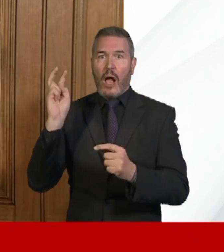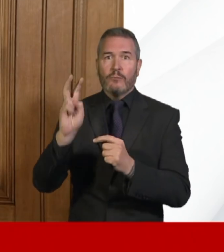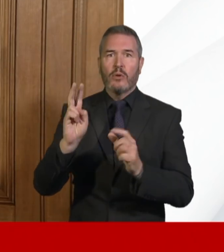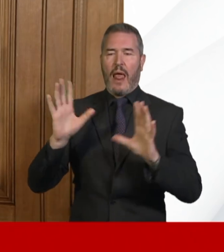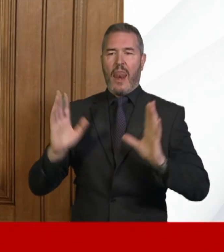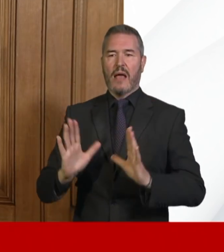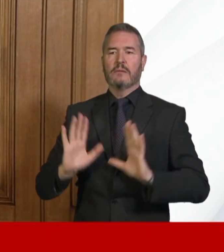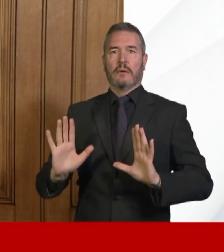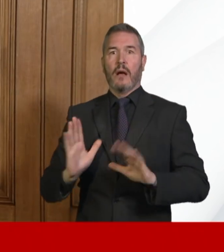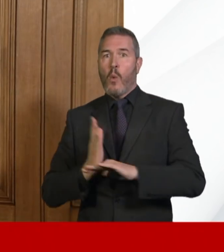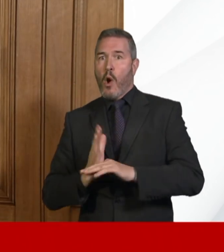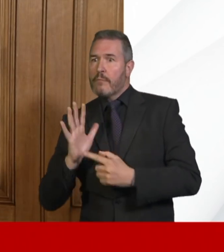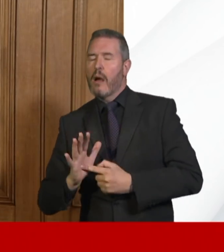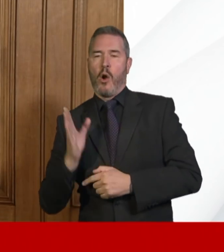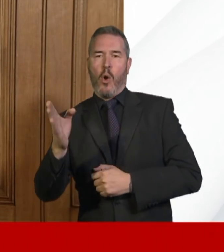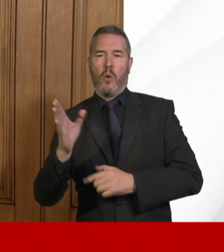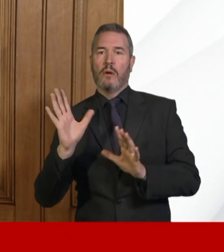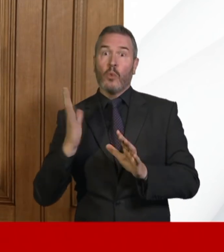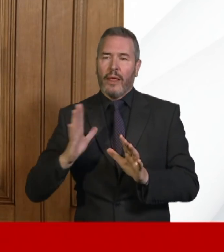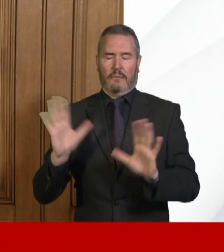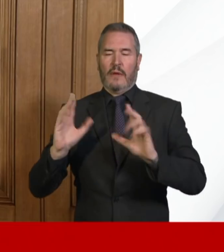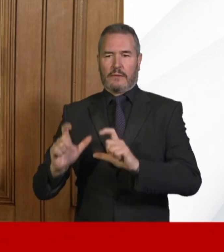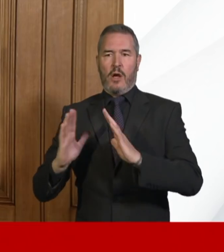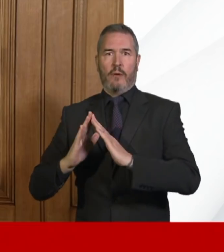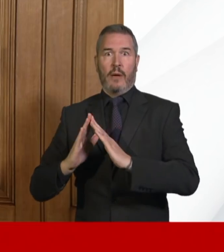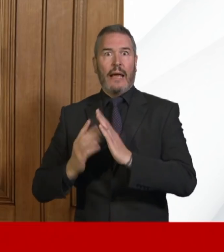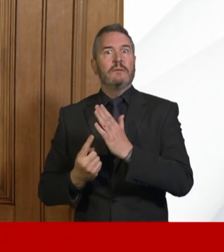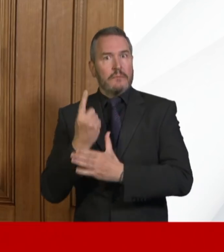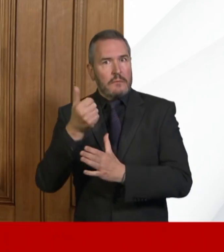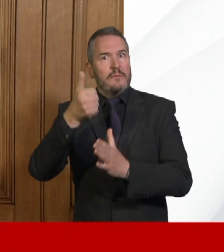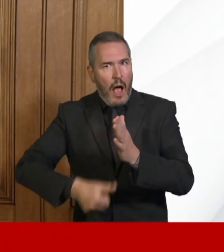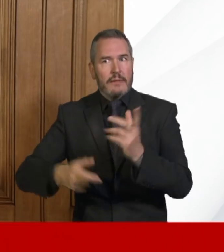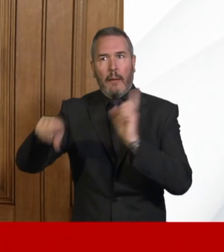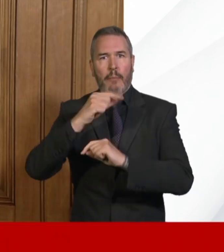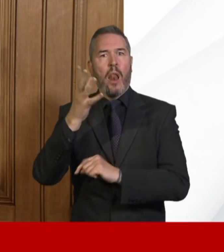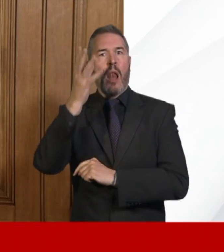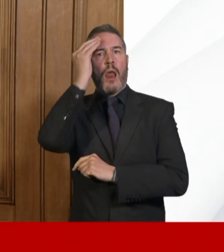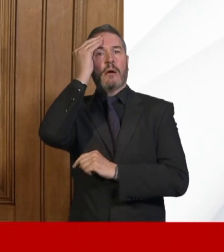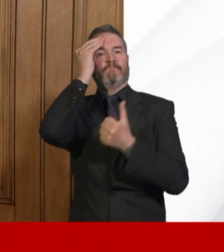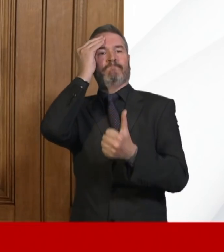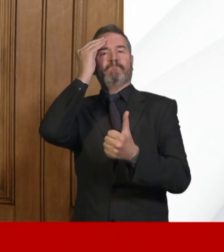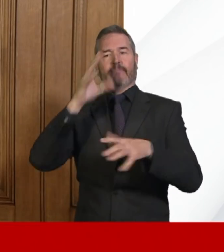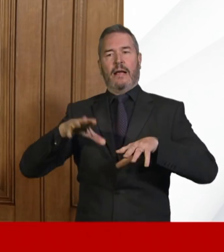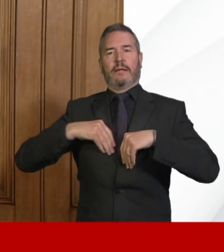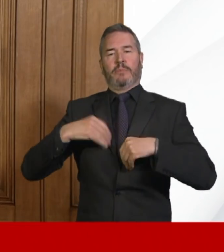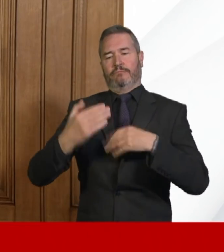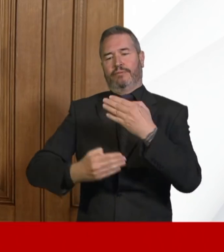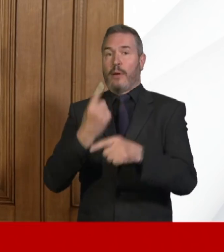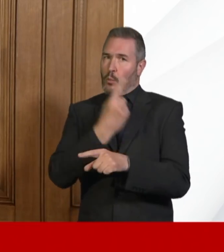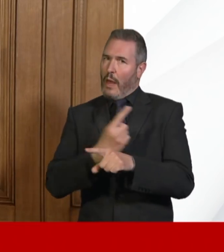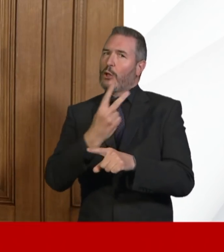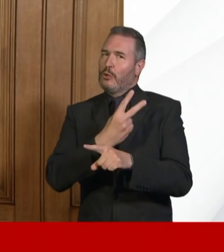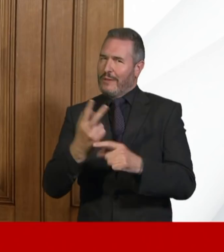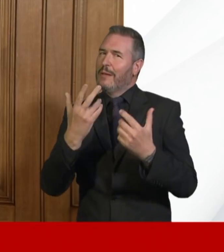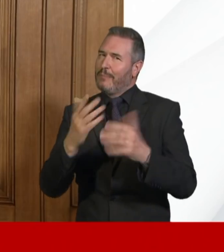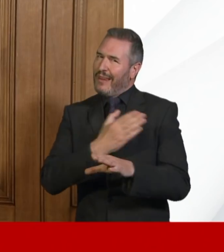They're only going to work when it's essential. So those measures have now been in place solidly for a week or two. We